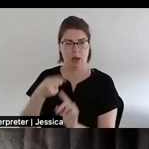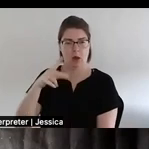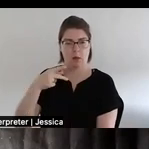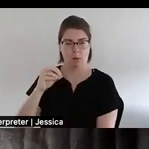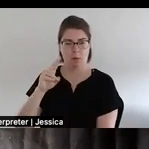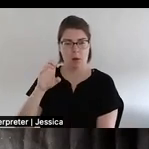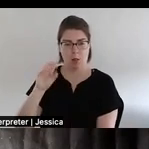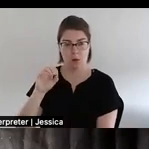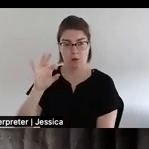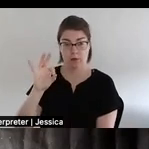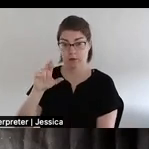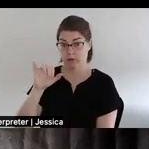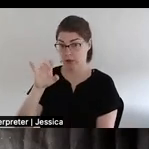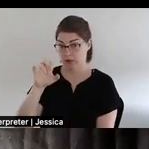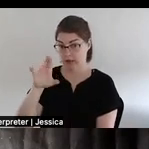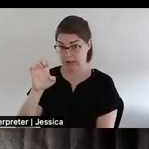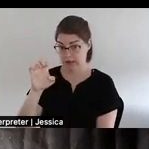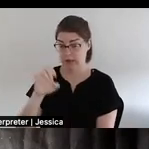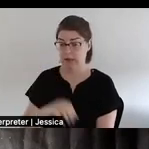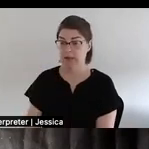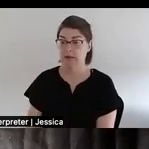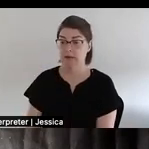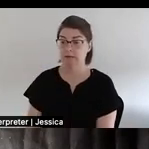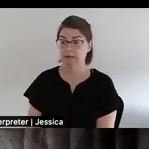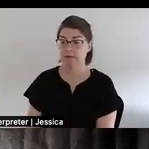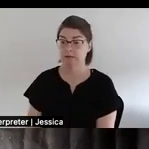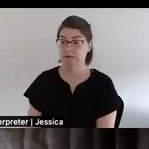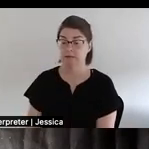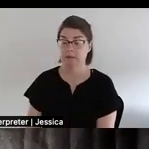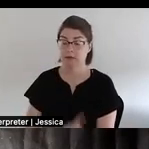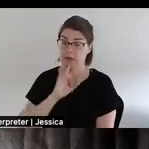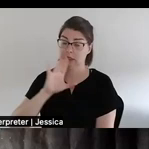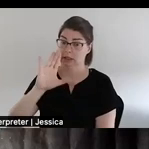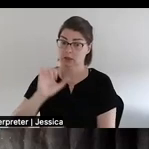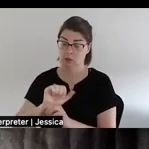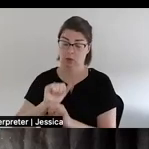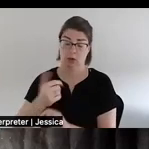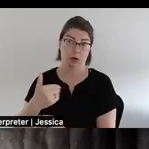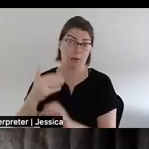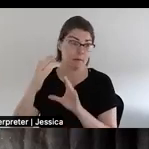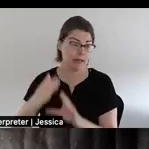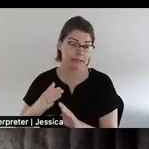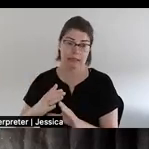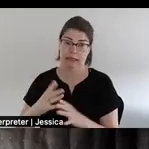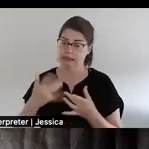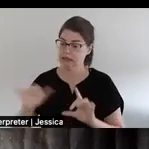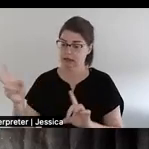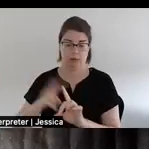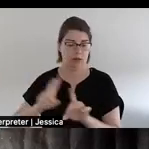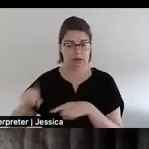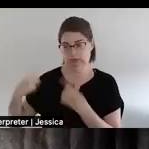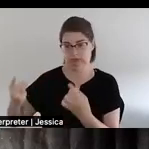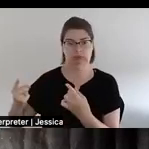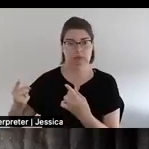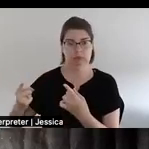um i think his work is timeless it's significant work uh from this book